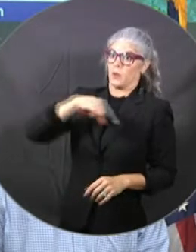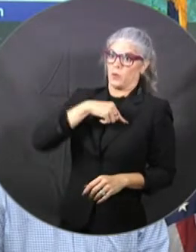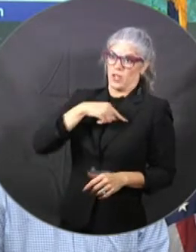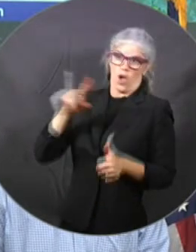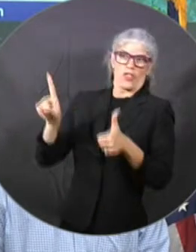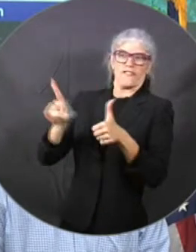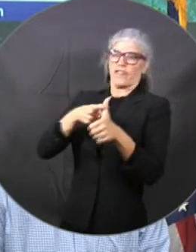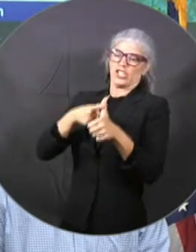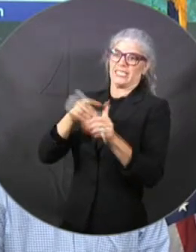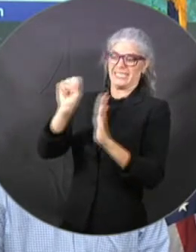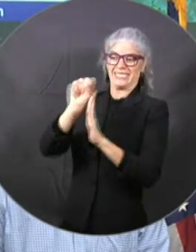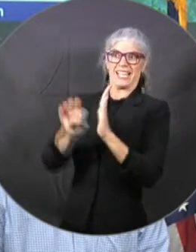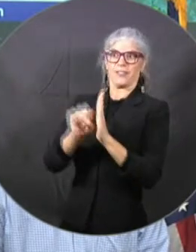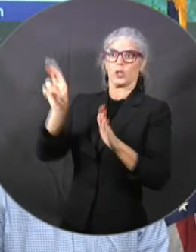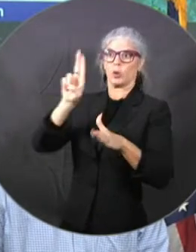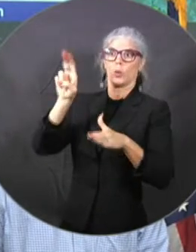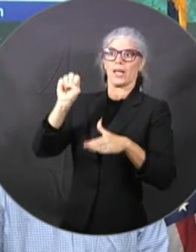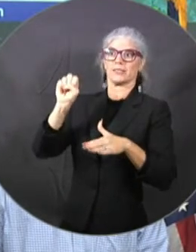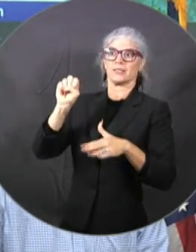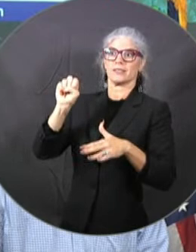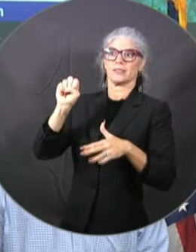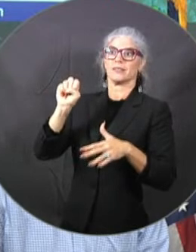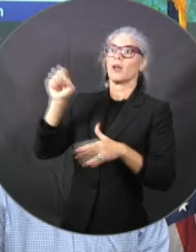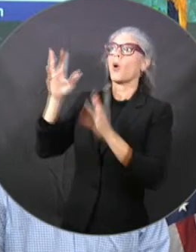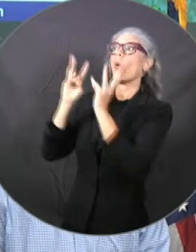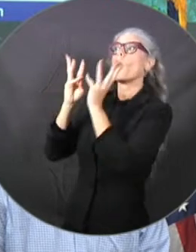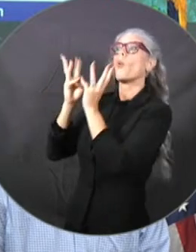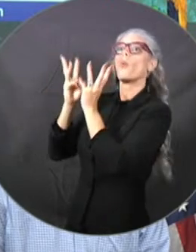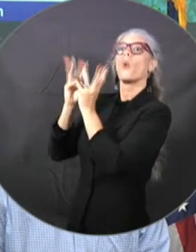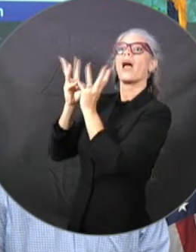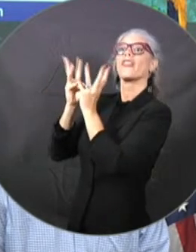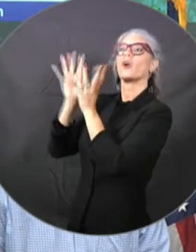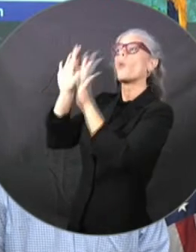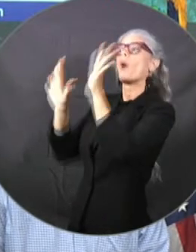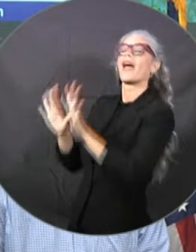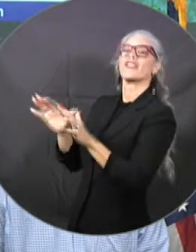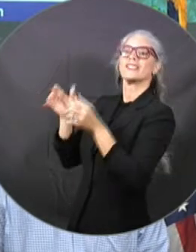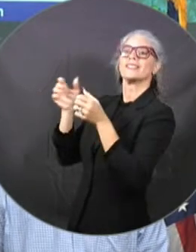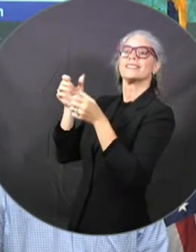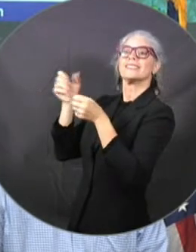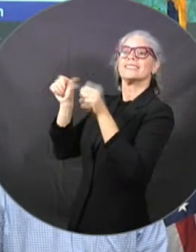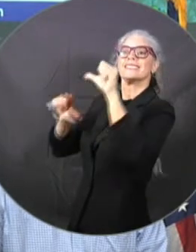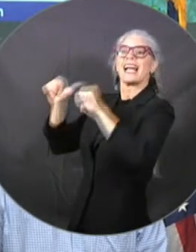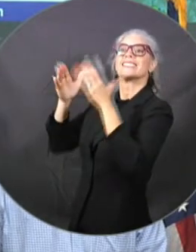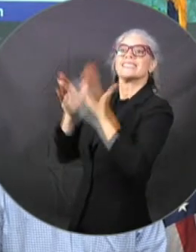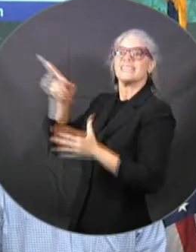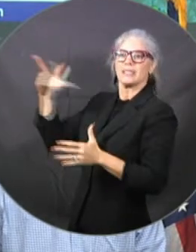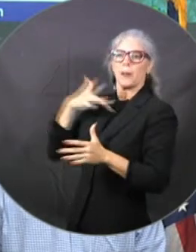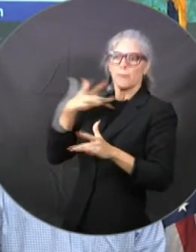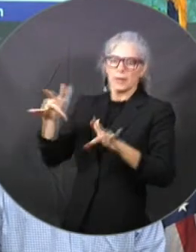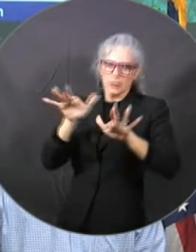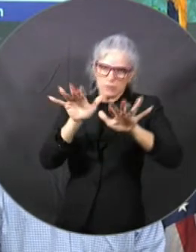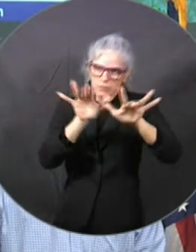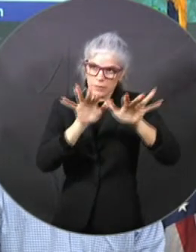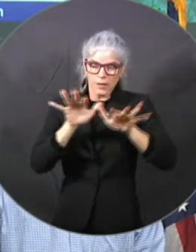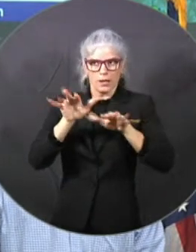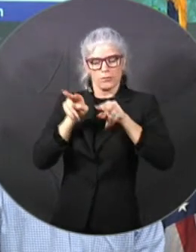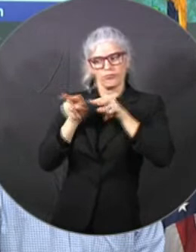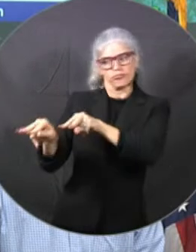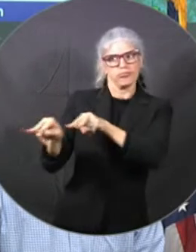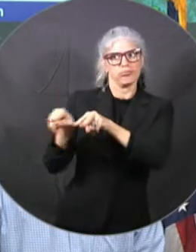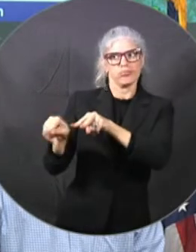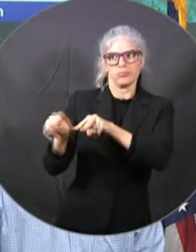together in the off season this last year. About six, seven weeks ago, we had a meeting with all statewide meteorologists, local meteorologists on television,